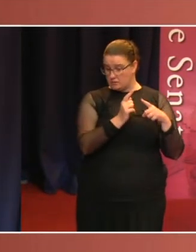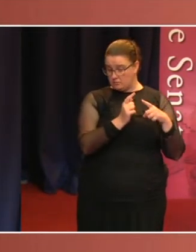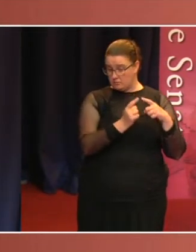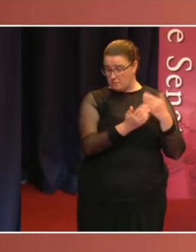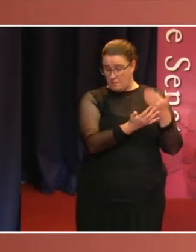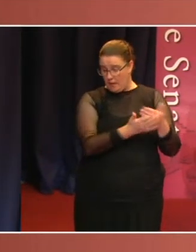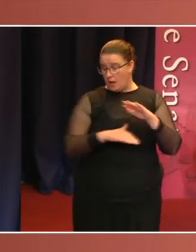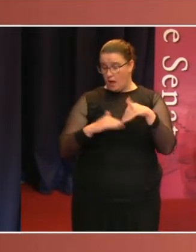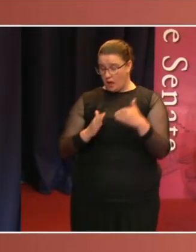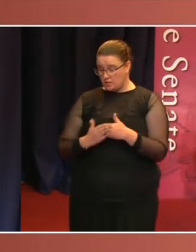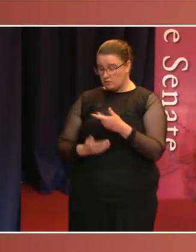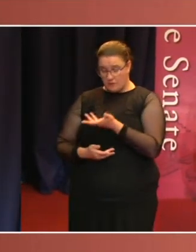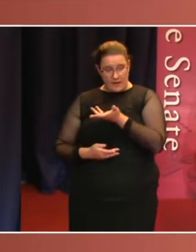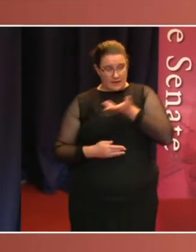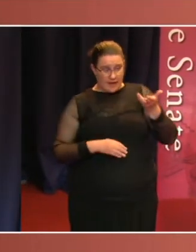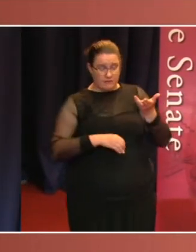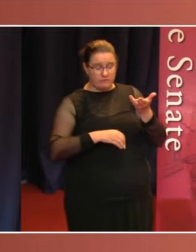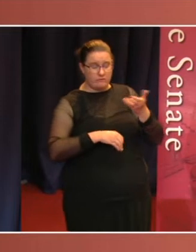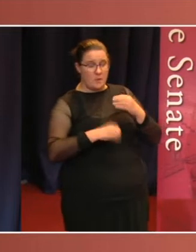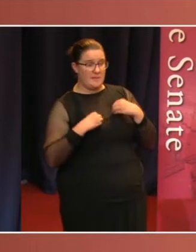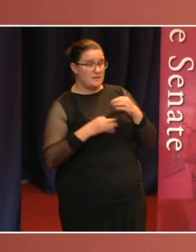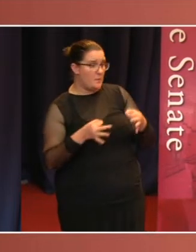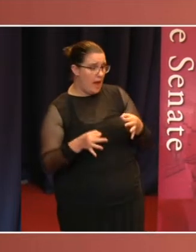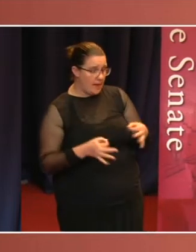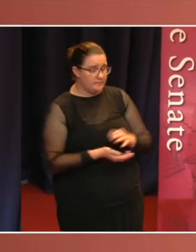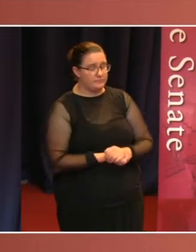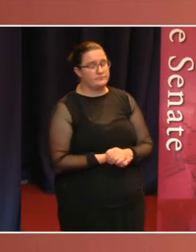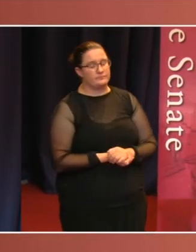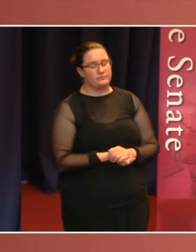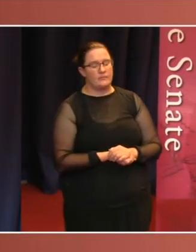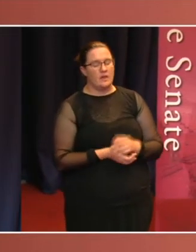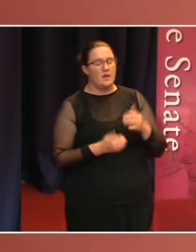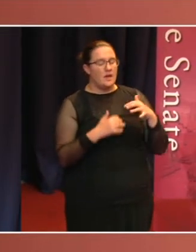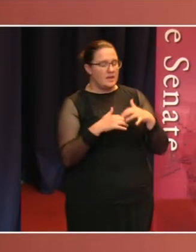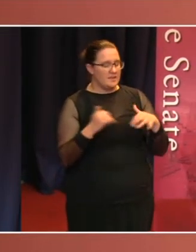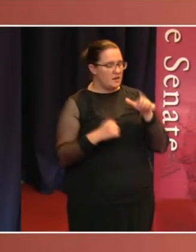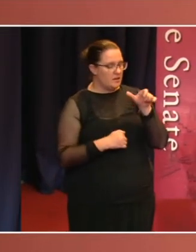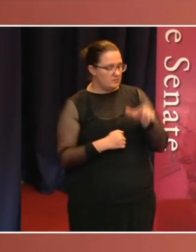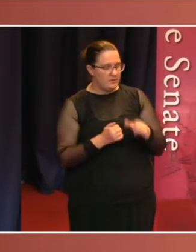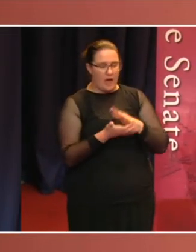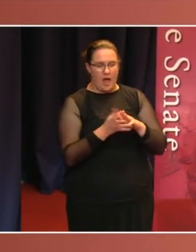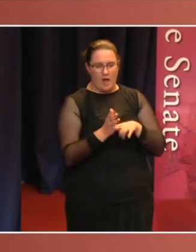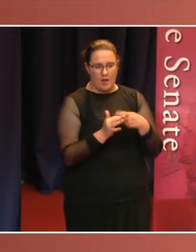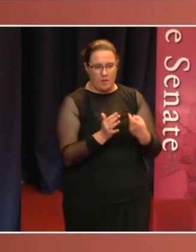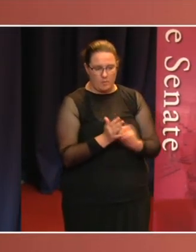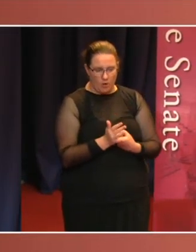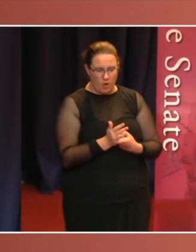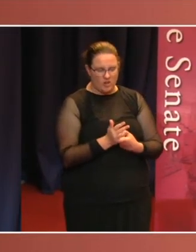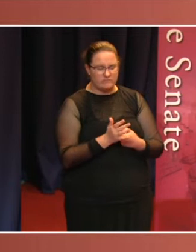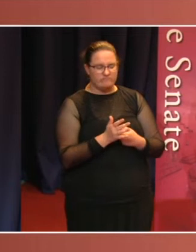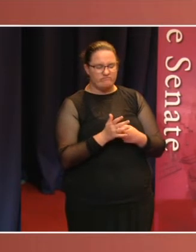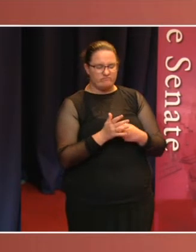Similarly, the former MP and Senator David Hamer proposed in CAN responsible government in Australia, finalised in